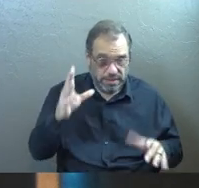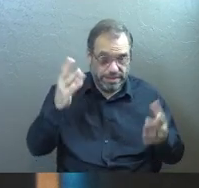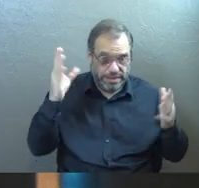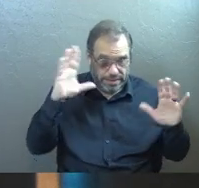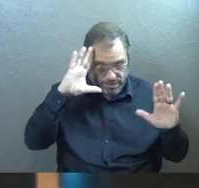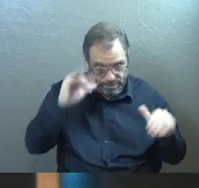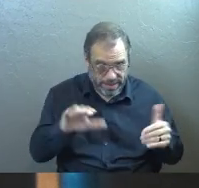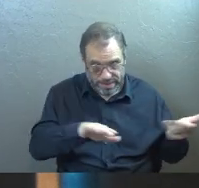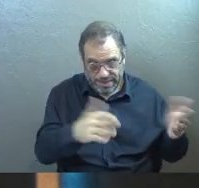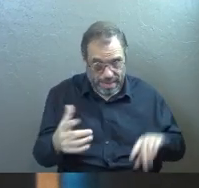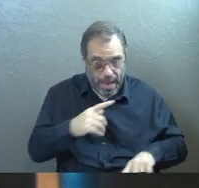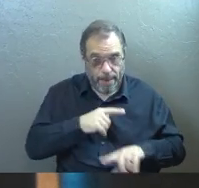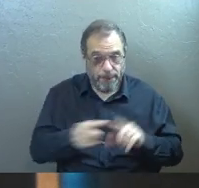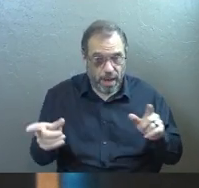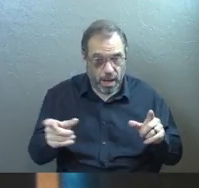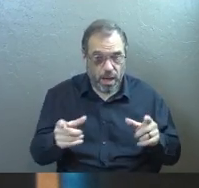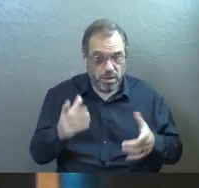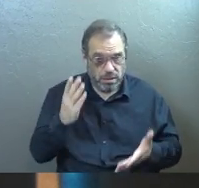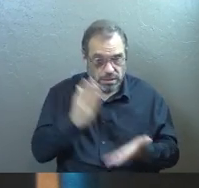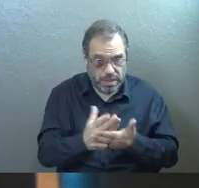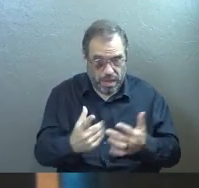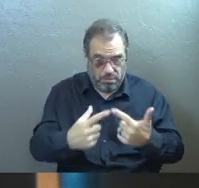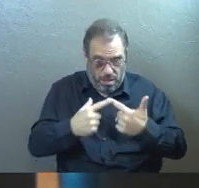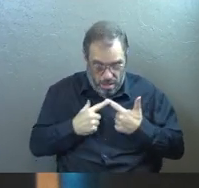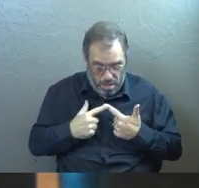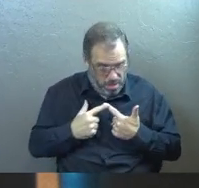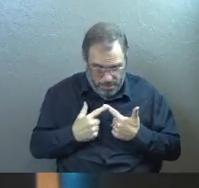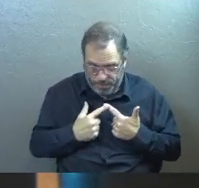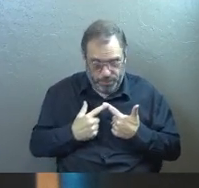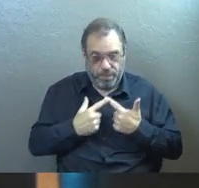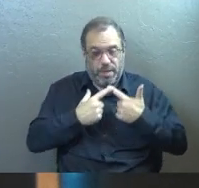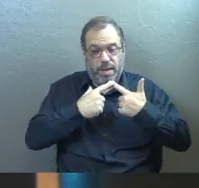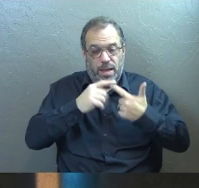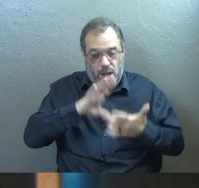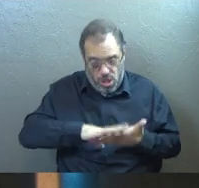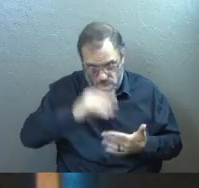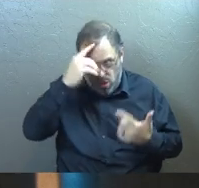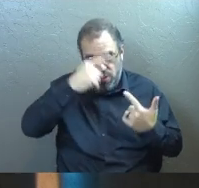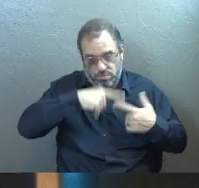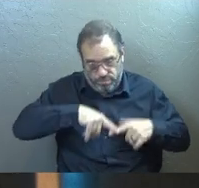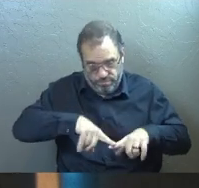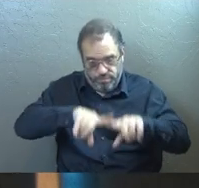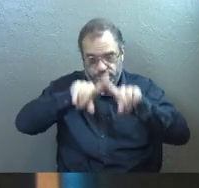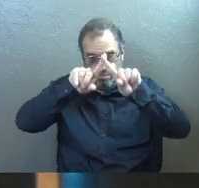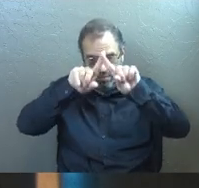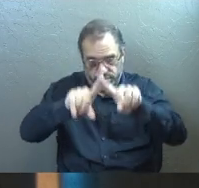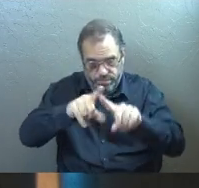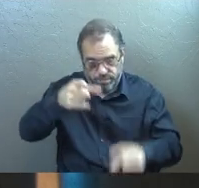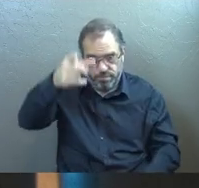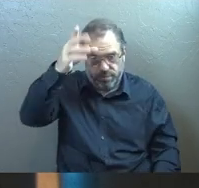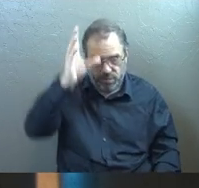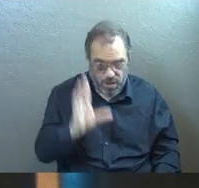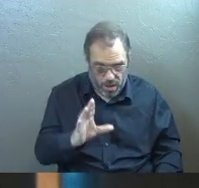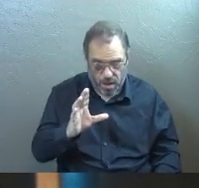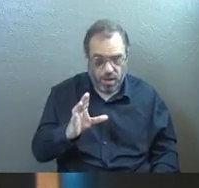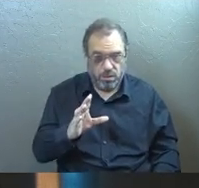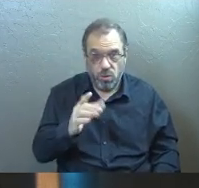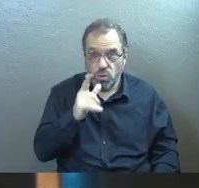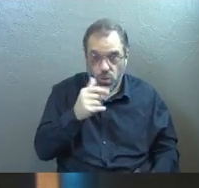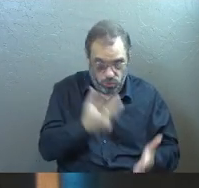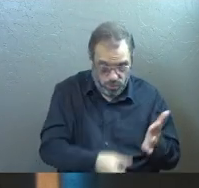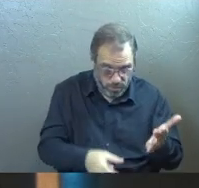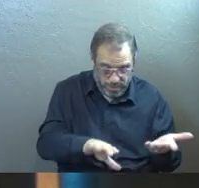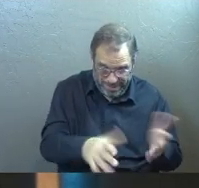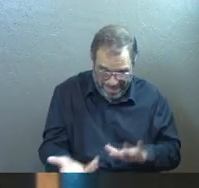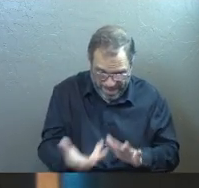expected to die. But as a result, we stopped relying on ourselves and we learned to rely rely only on God who raises the dead.